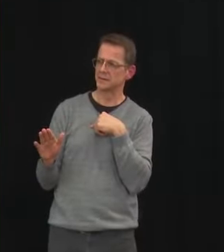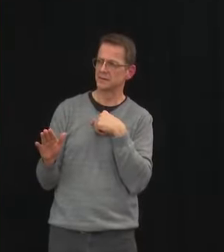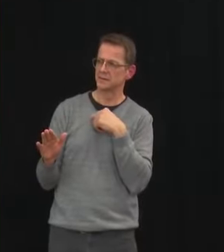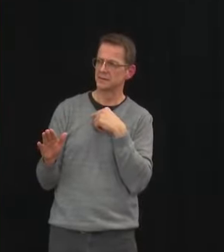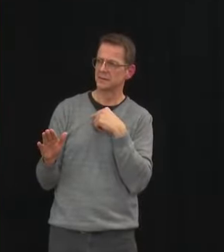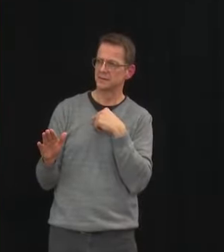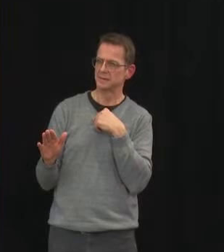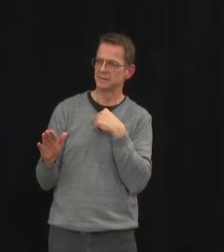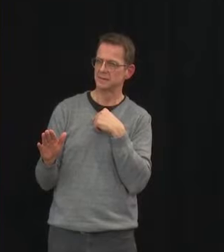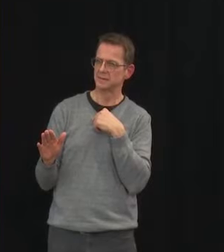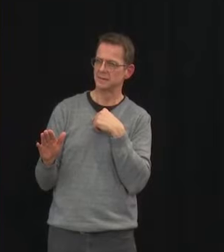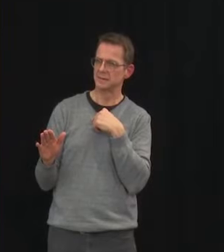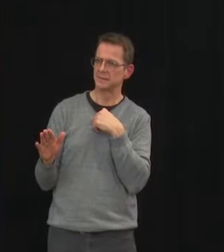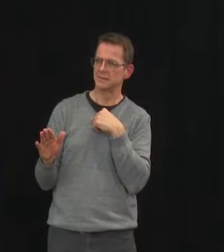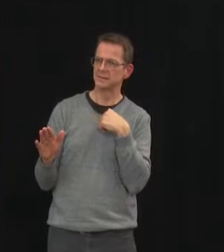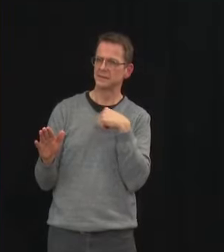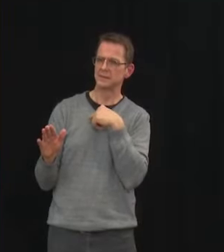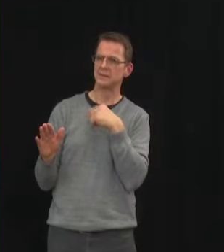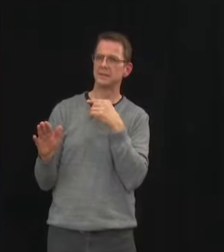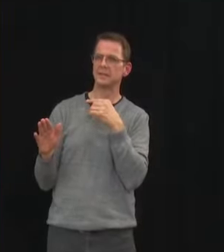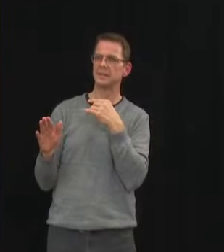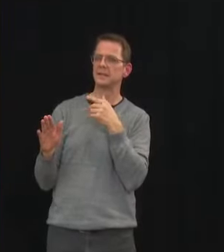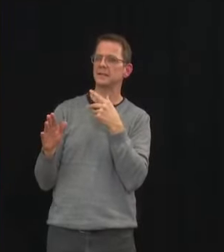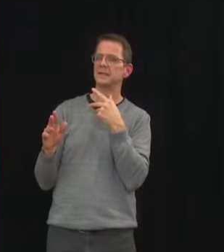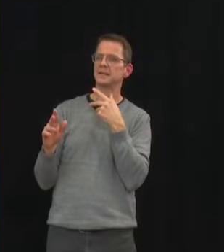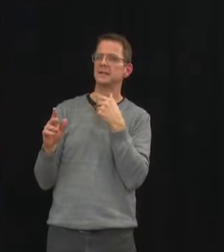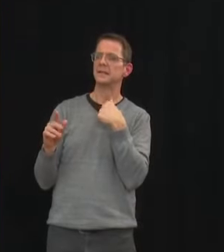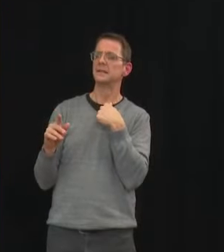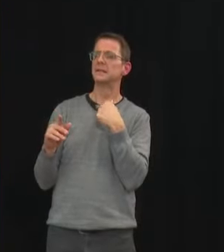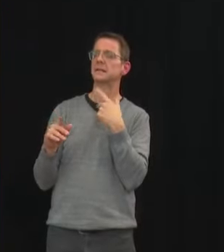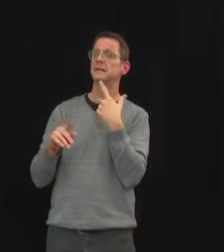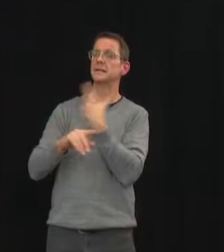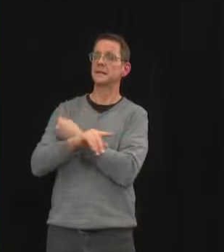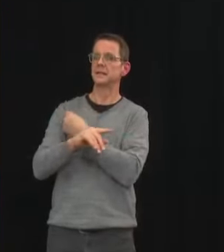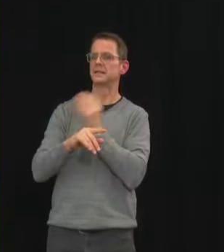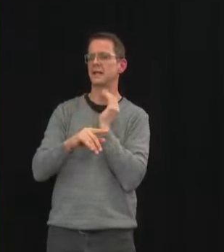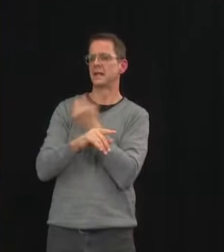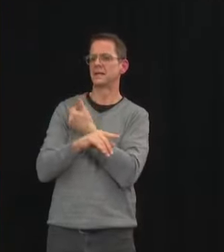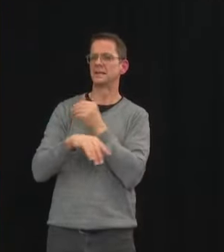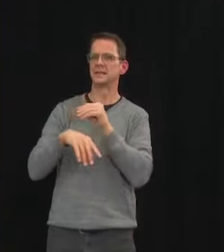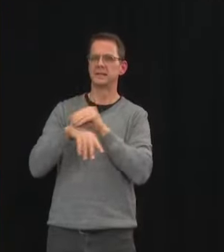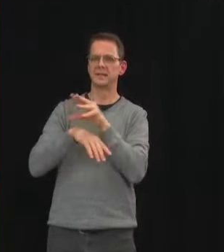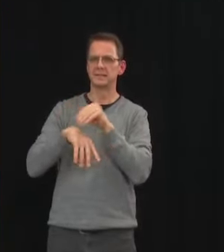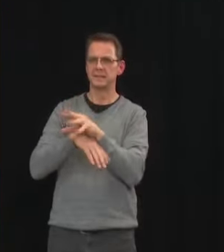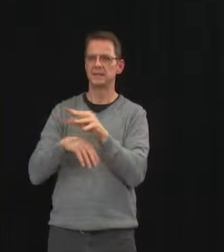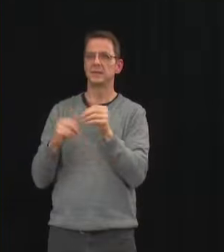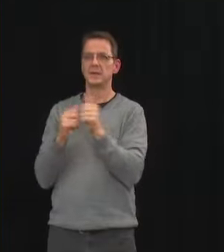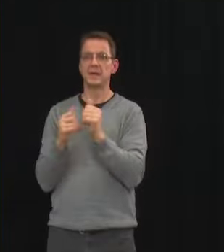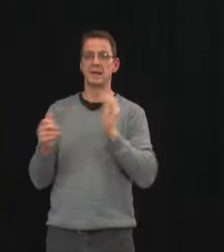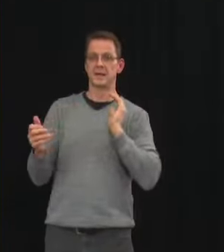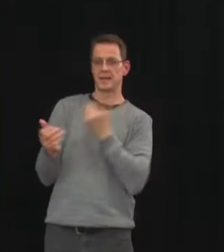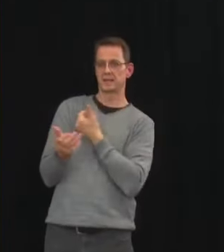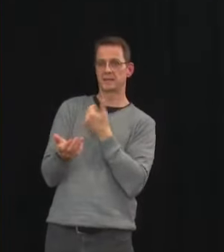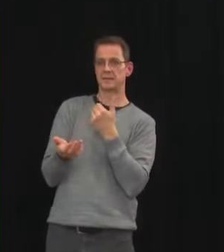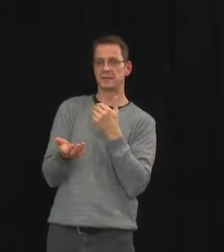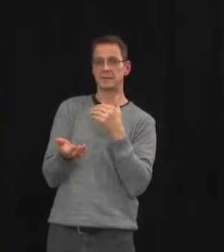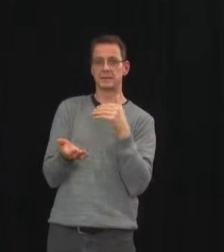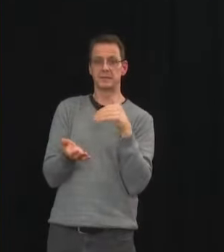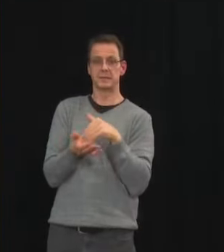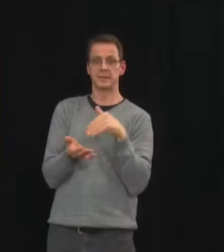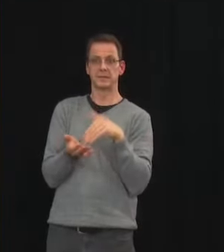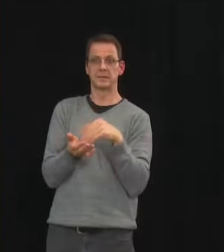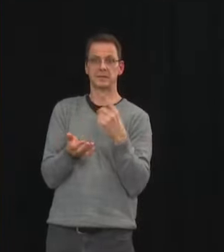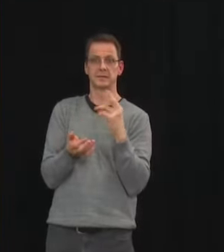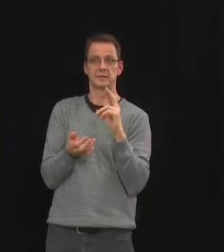advisory committee that we have here in alberta and the physicians we have dr hinshaw and her recommendations uh to not be providing it to